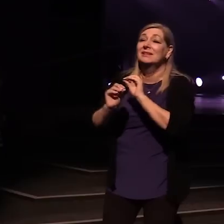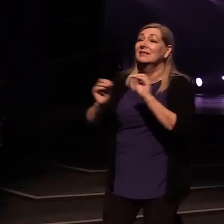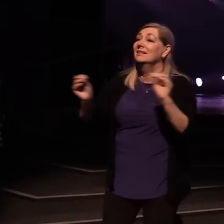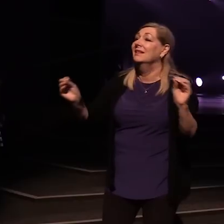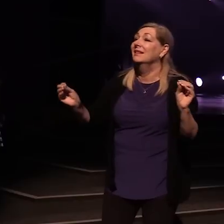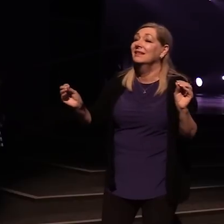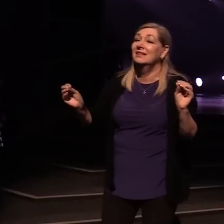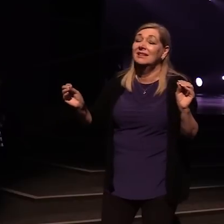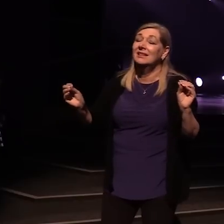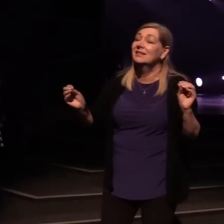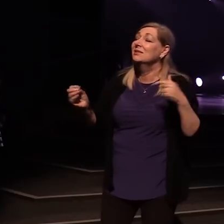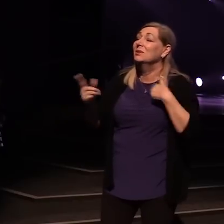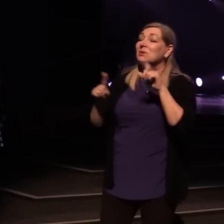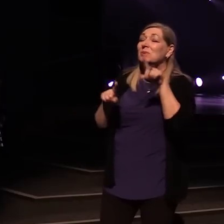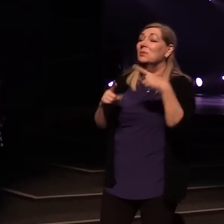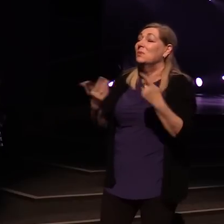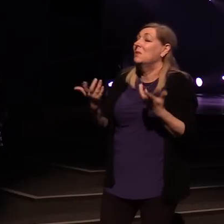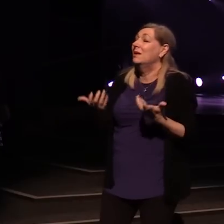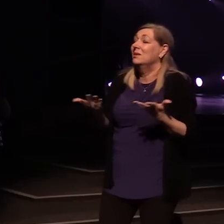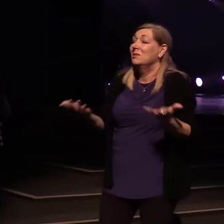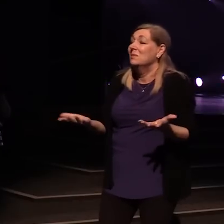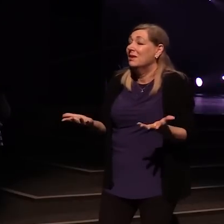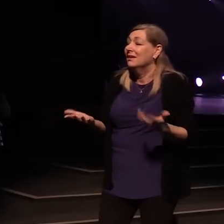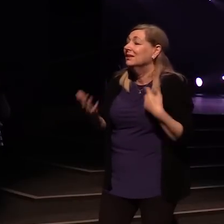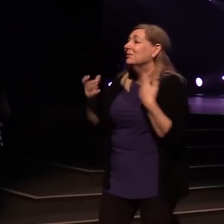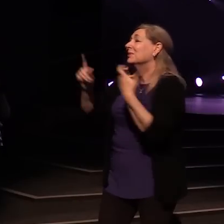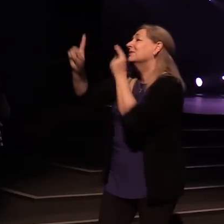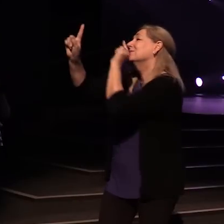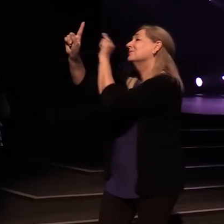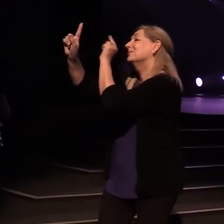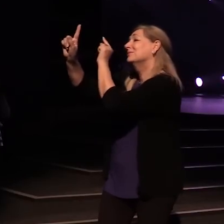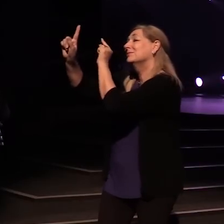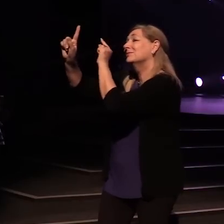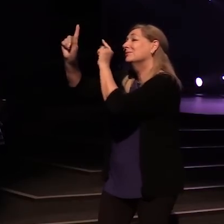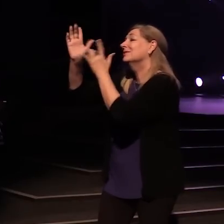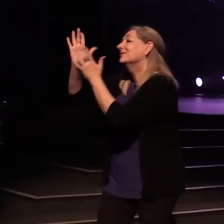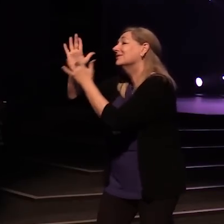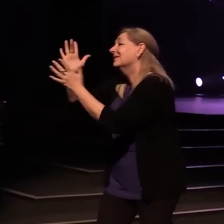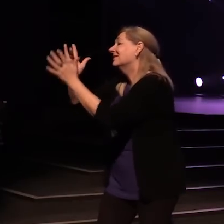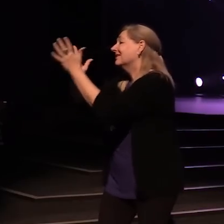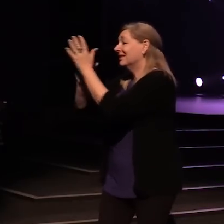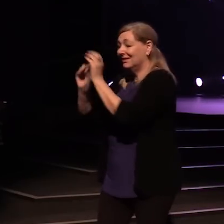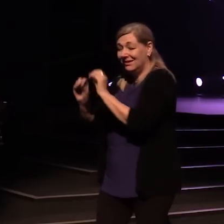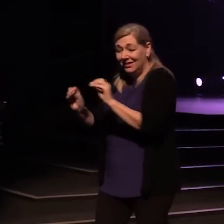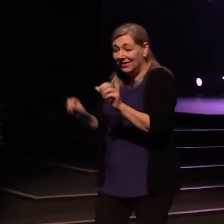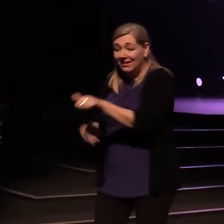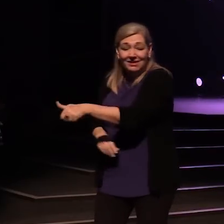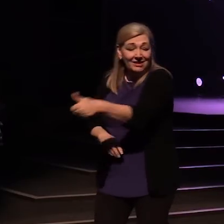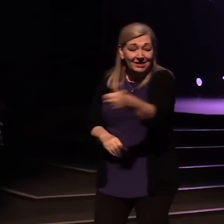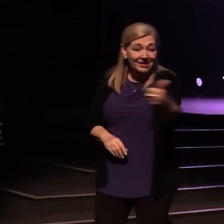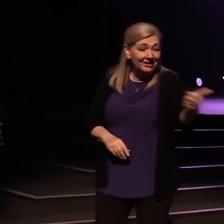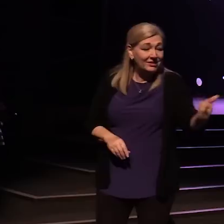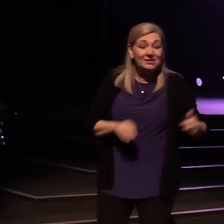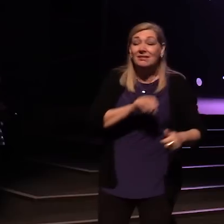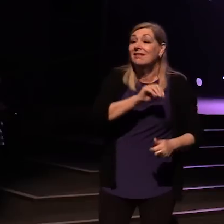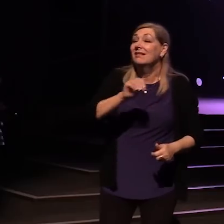I just want You and nothing else,